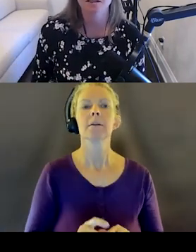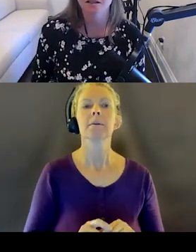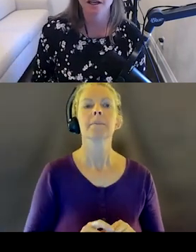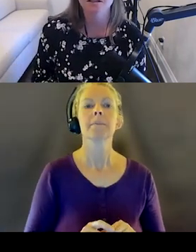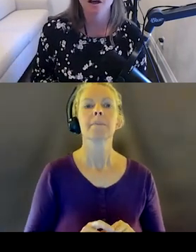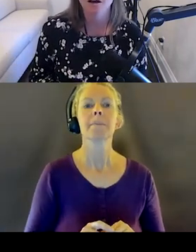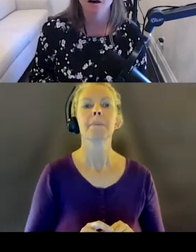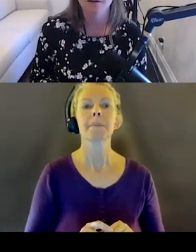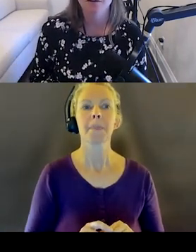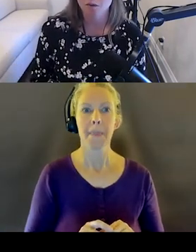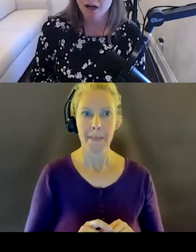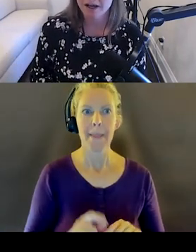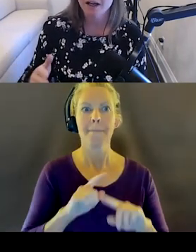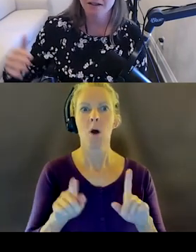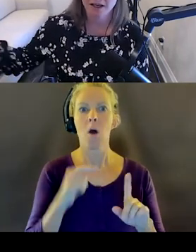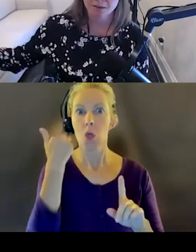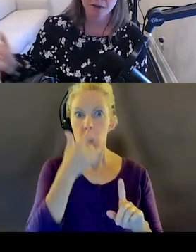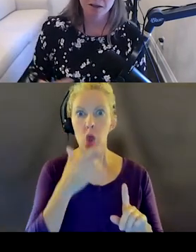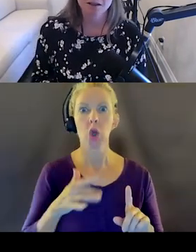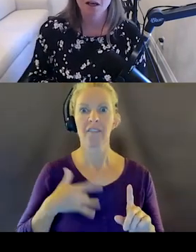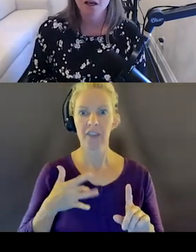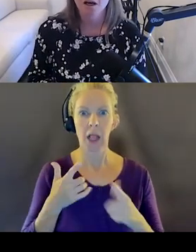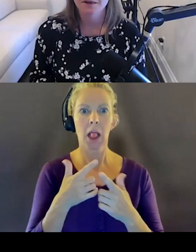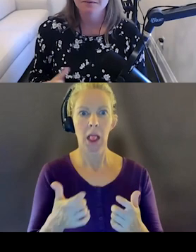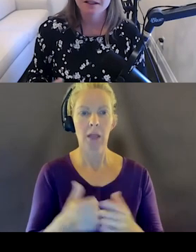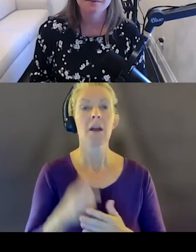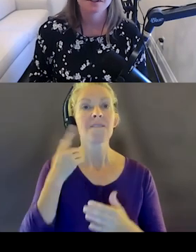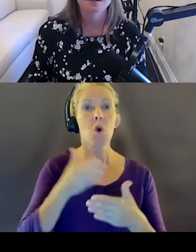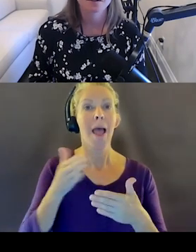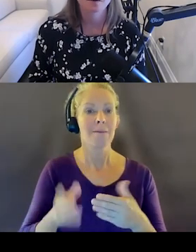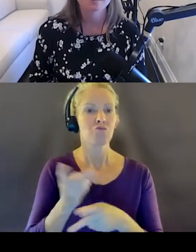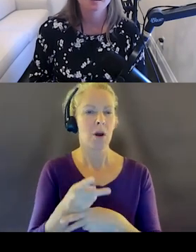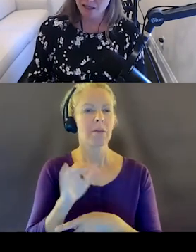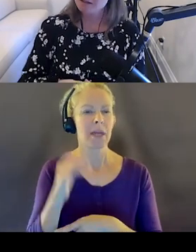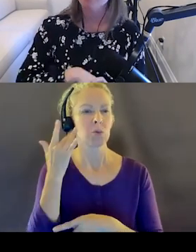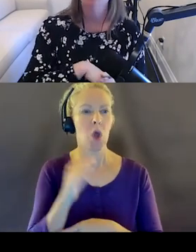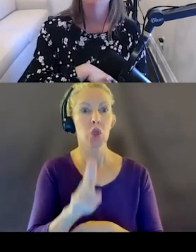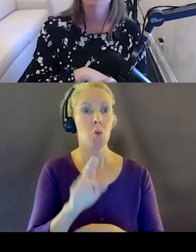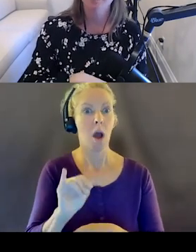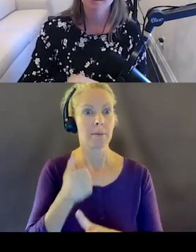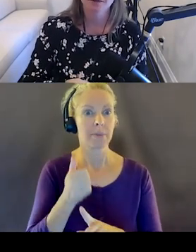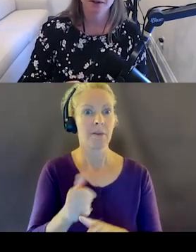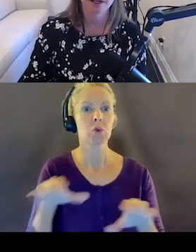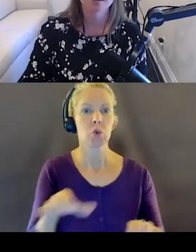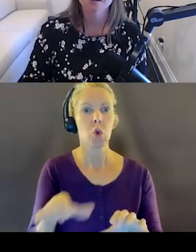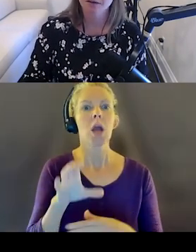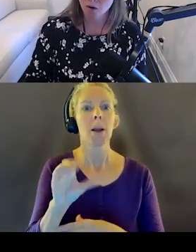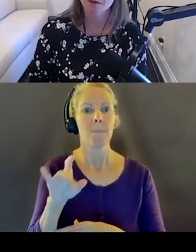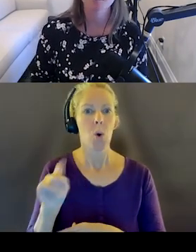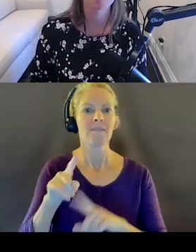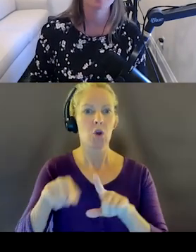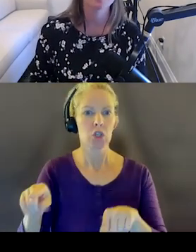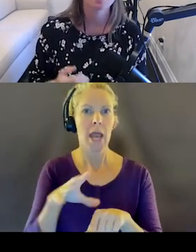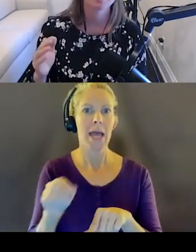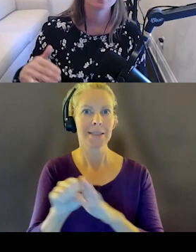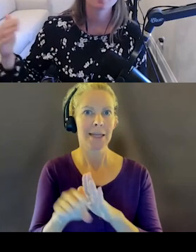variations and states on UI as an end product. In my experience, UX, yes, we would design different variations. Of